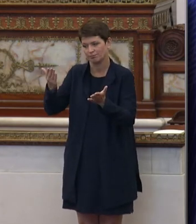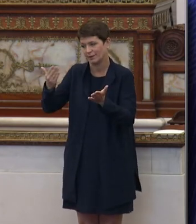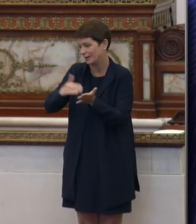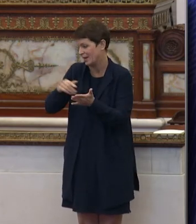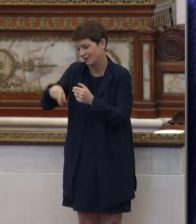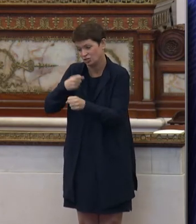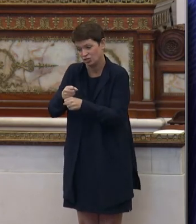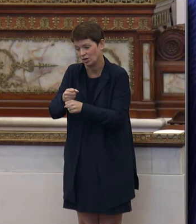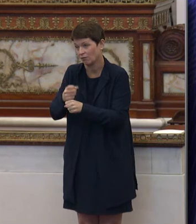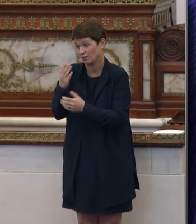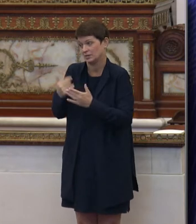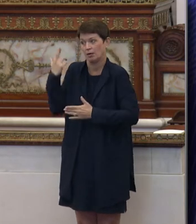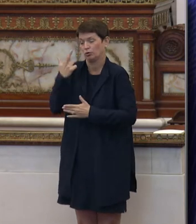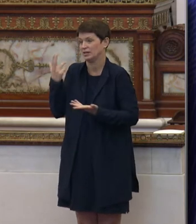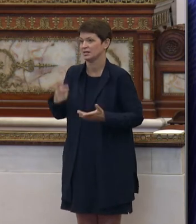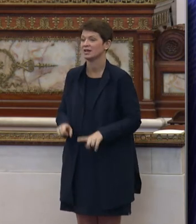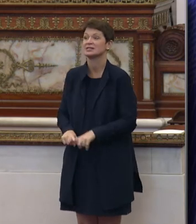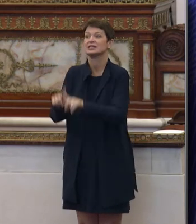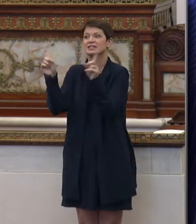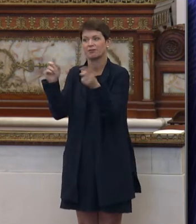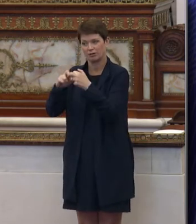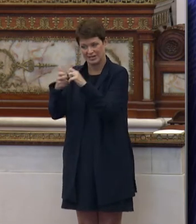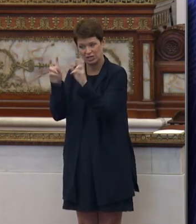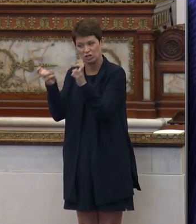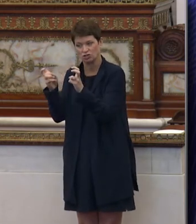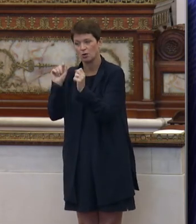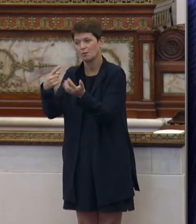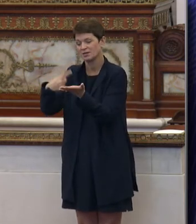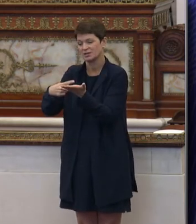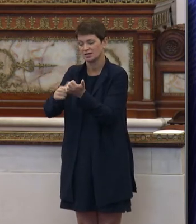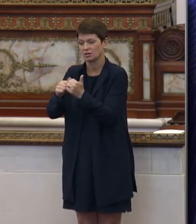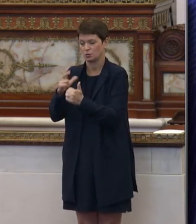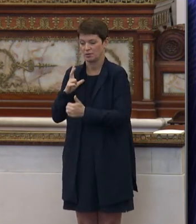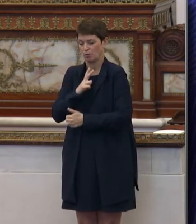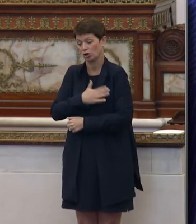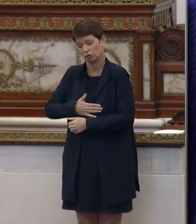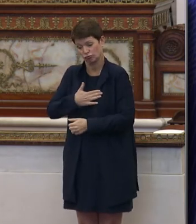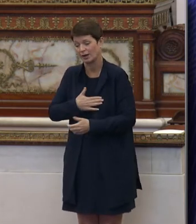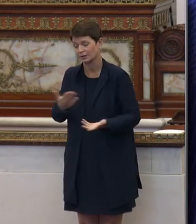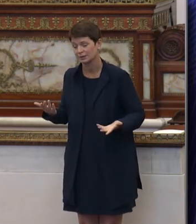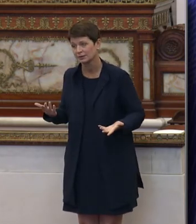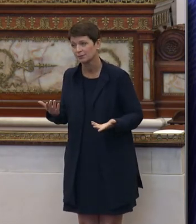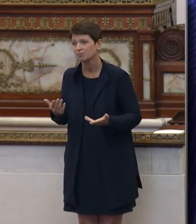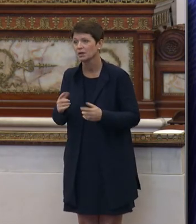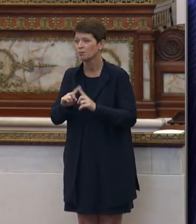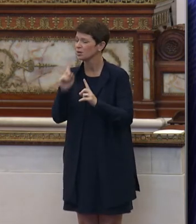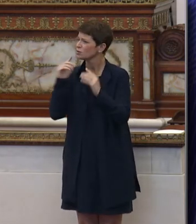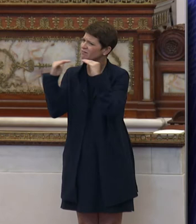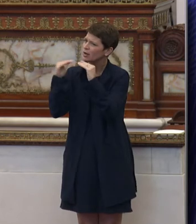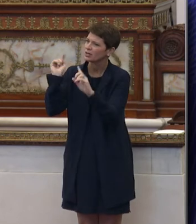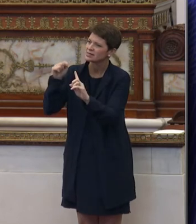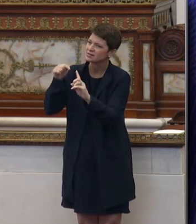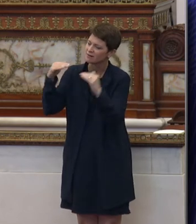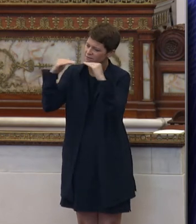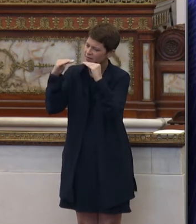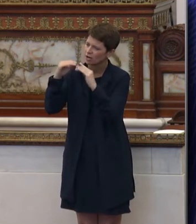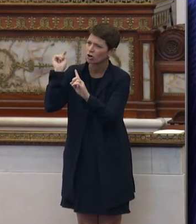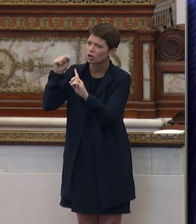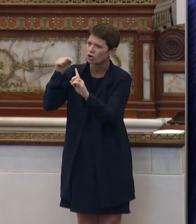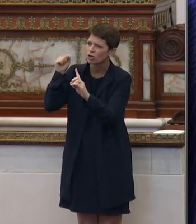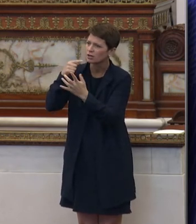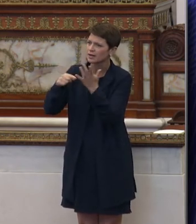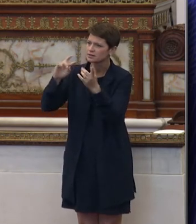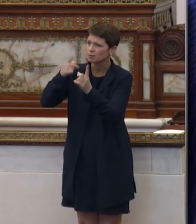for some reason. And that's a whole nother issue that we need to bring up with Parks and Rec really just around fairness, around making sure that, that